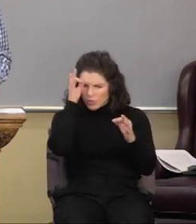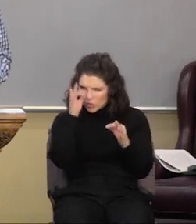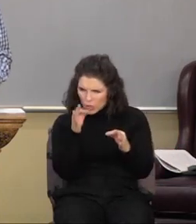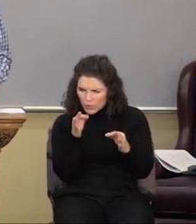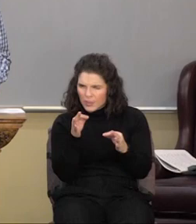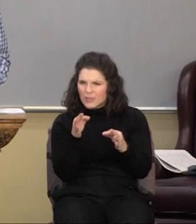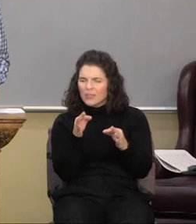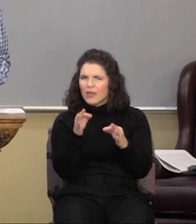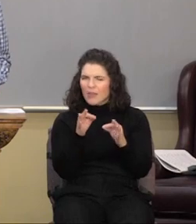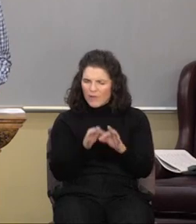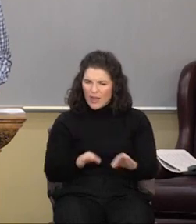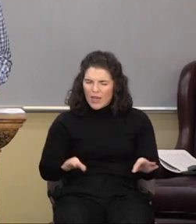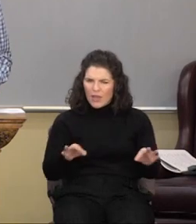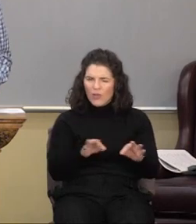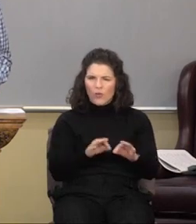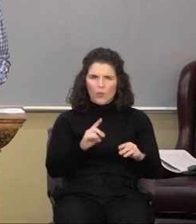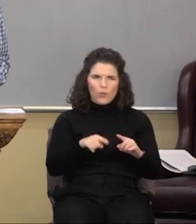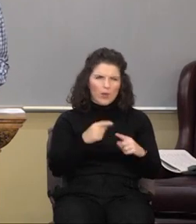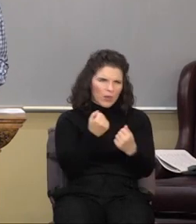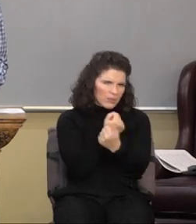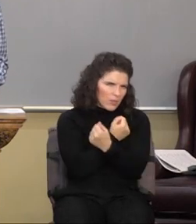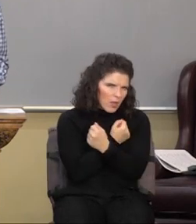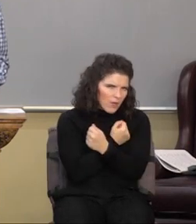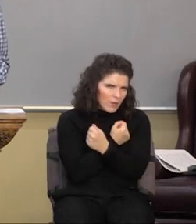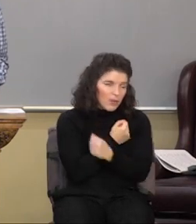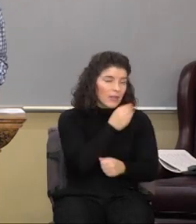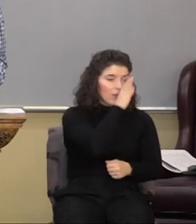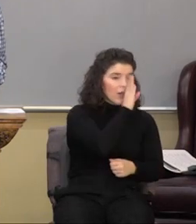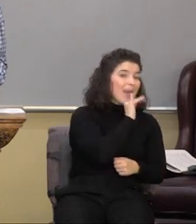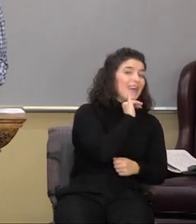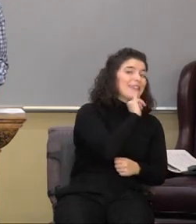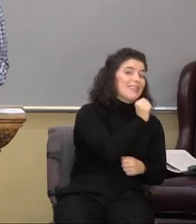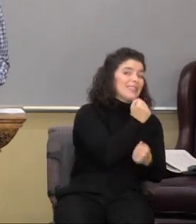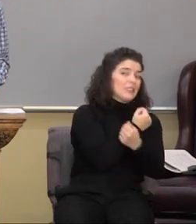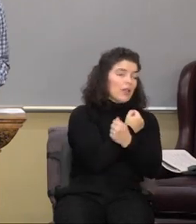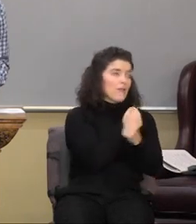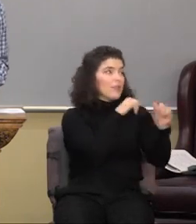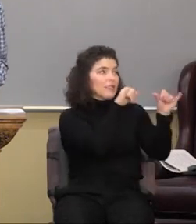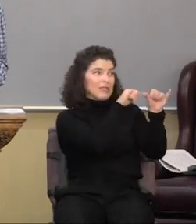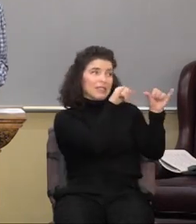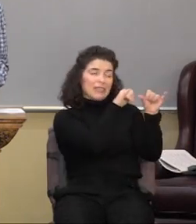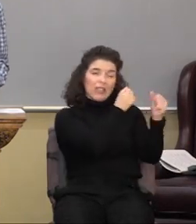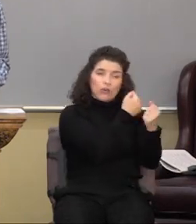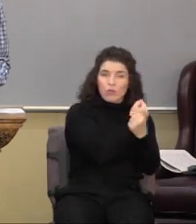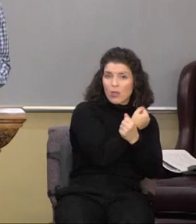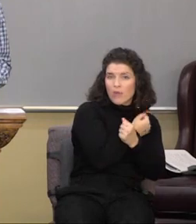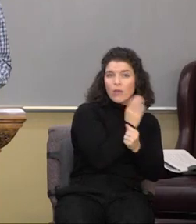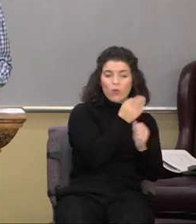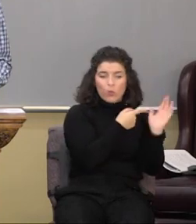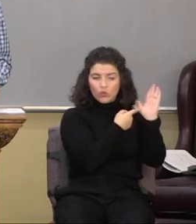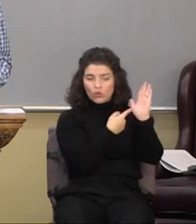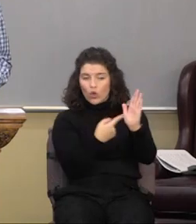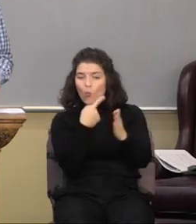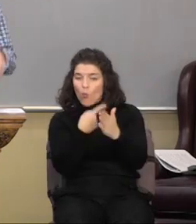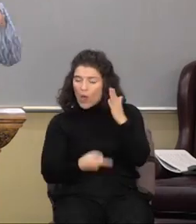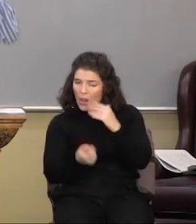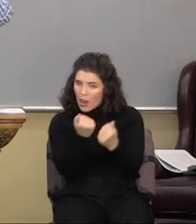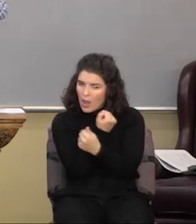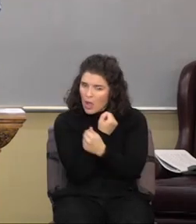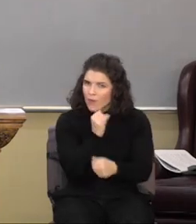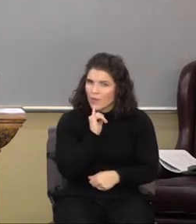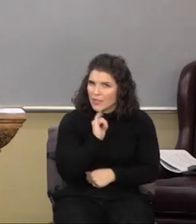value when it comes to love? God is love. He's the standard of love. And he's going to demonstrate what love is.